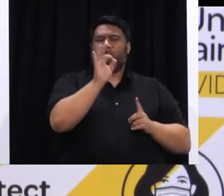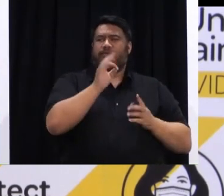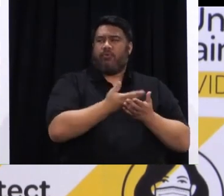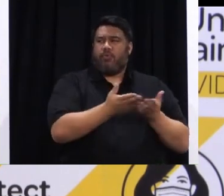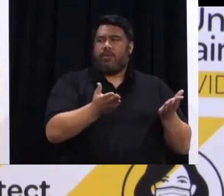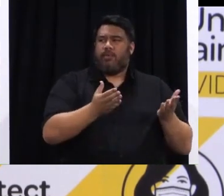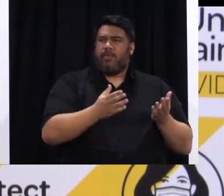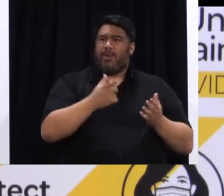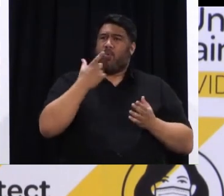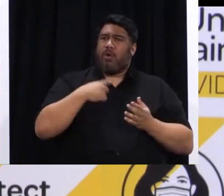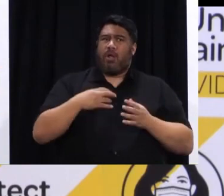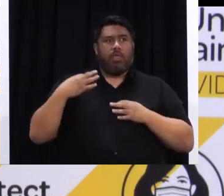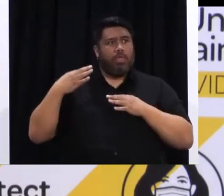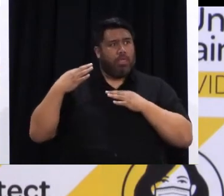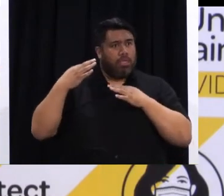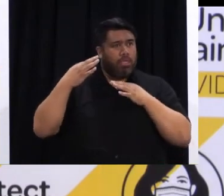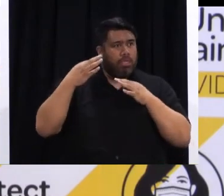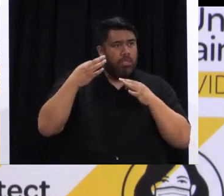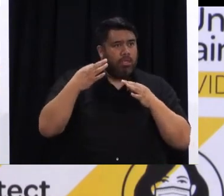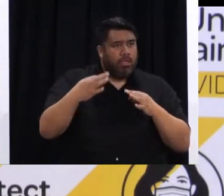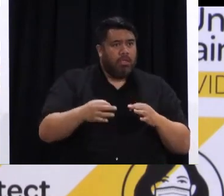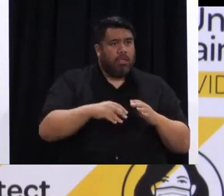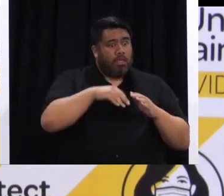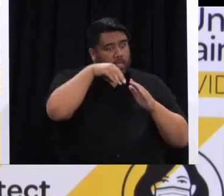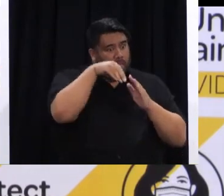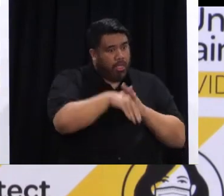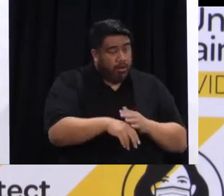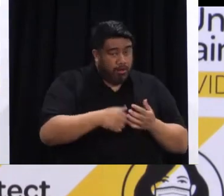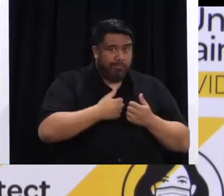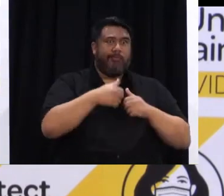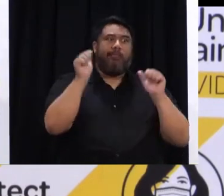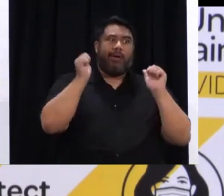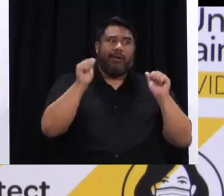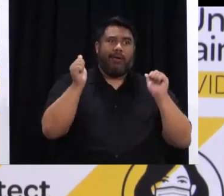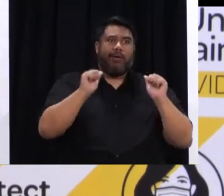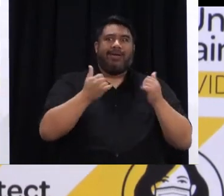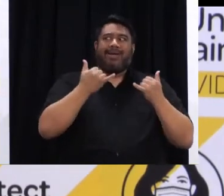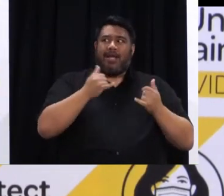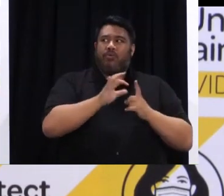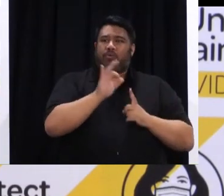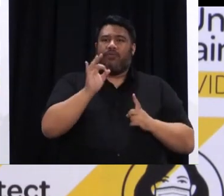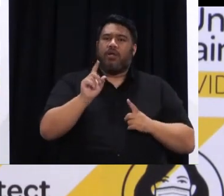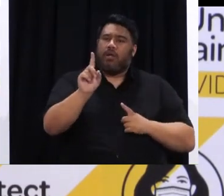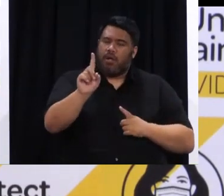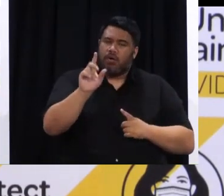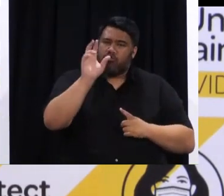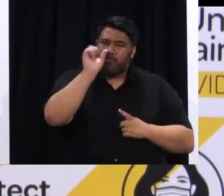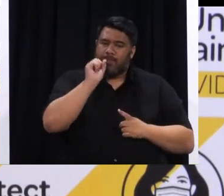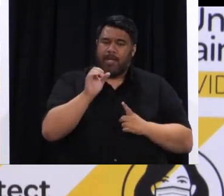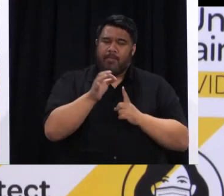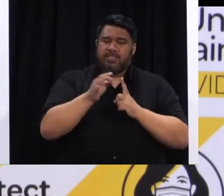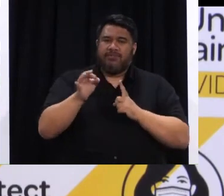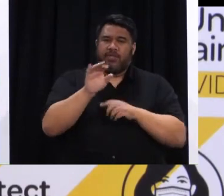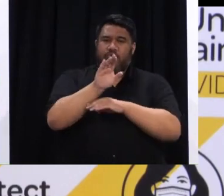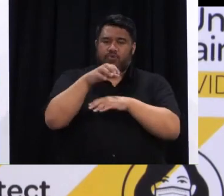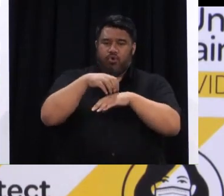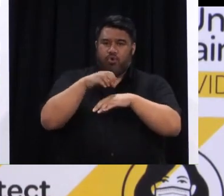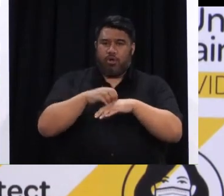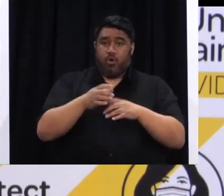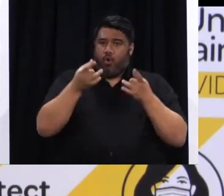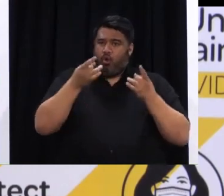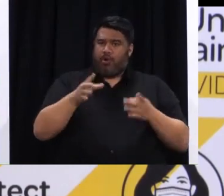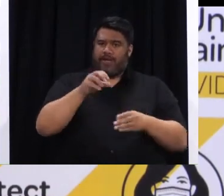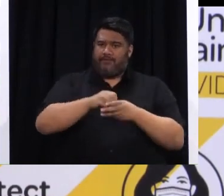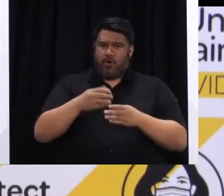bad? So I'll just, if I can correct that timeline, Pacifica Futures were already involved. I can't give you the exact date that they've started